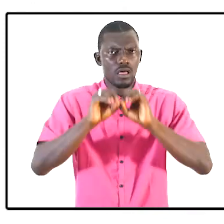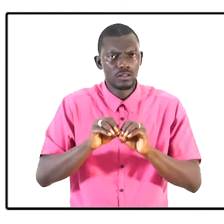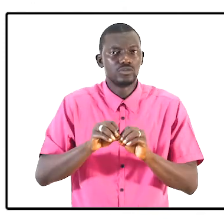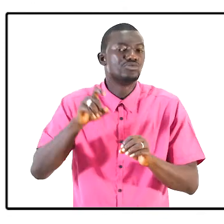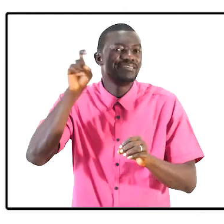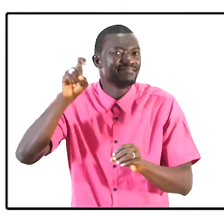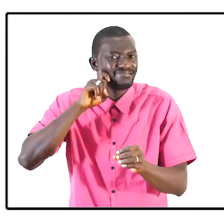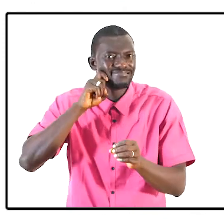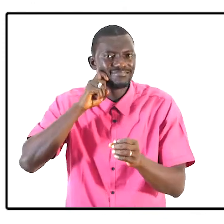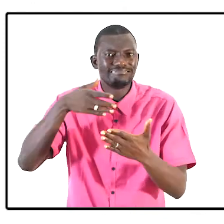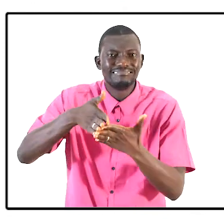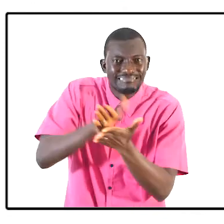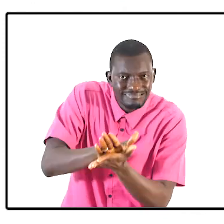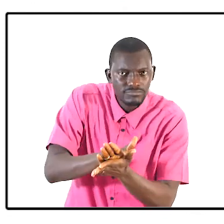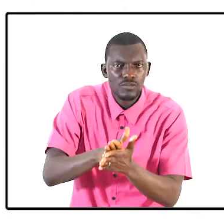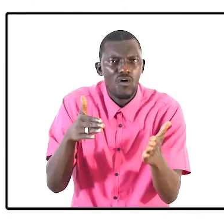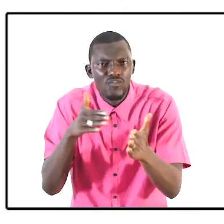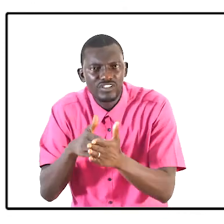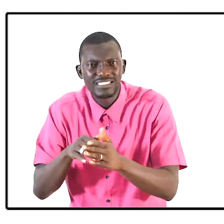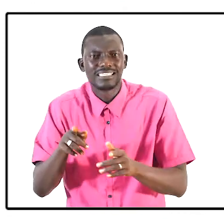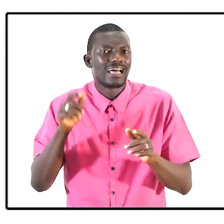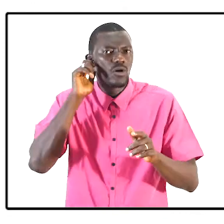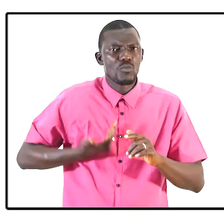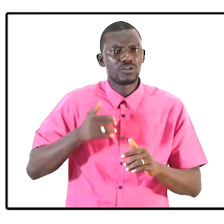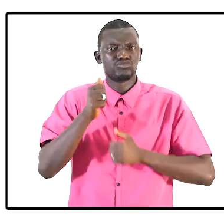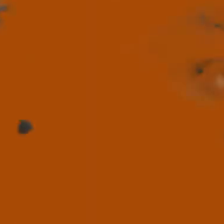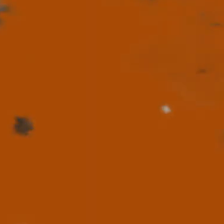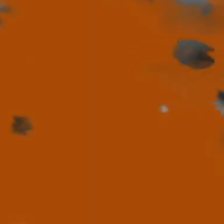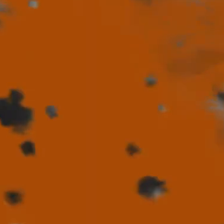zero tolerance to sexual and gender-based violence.